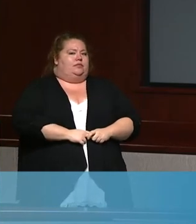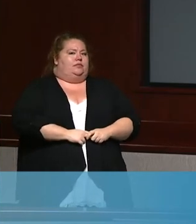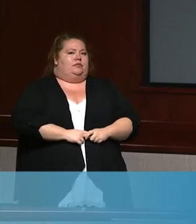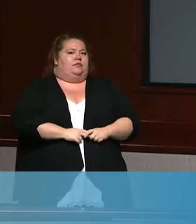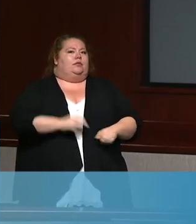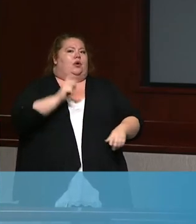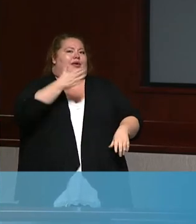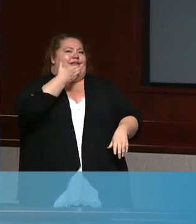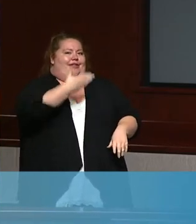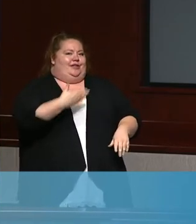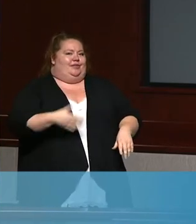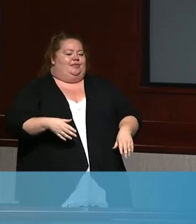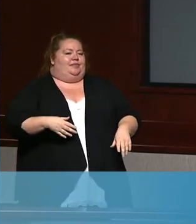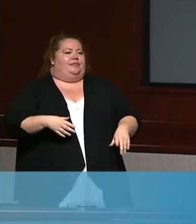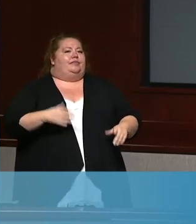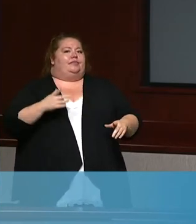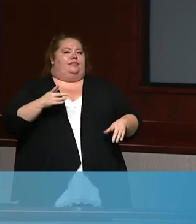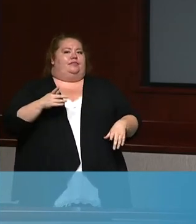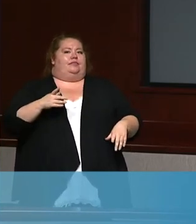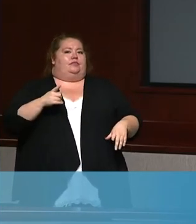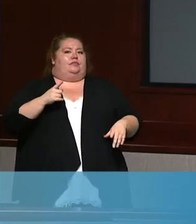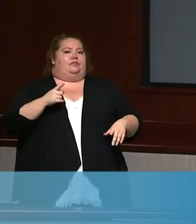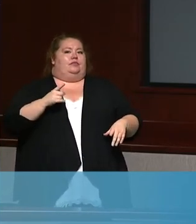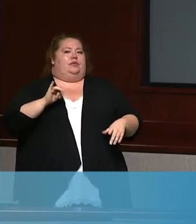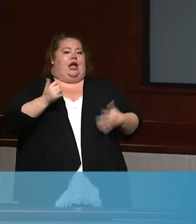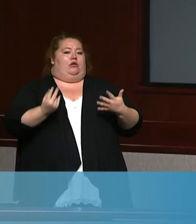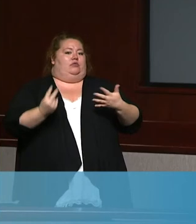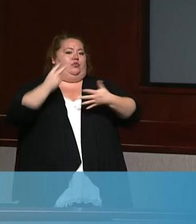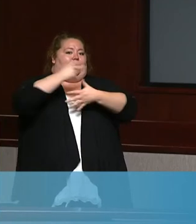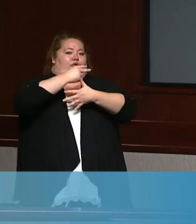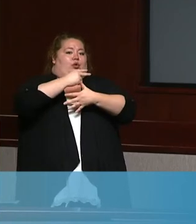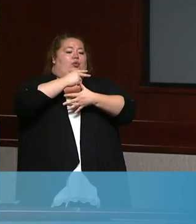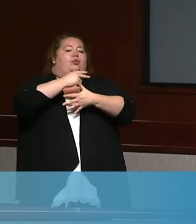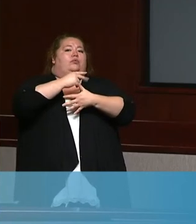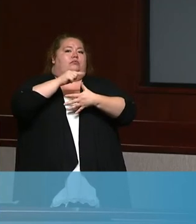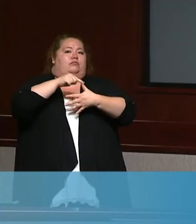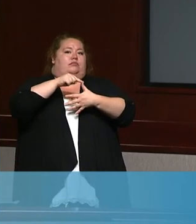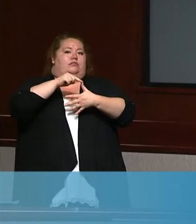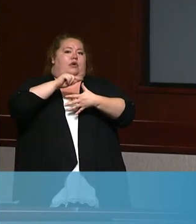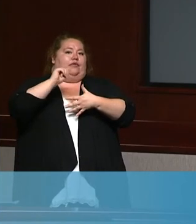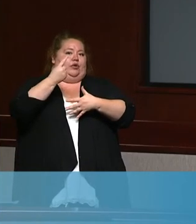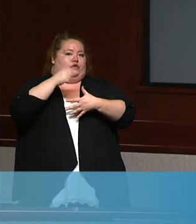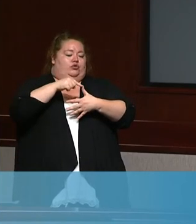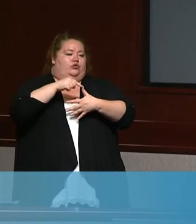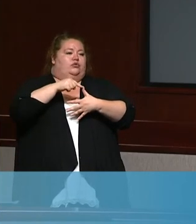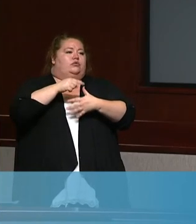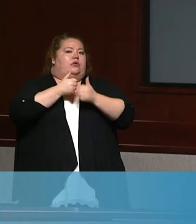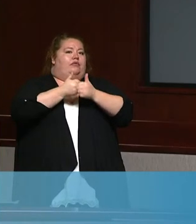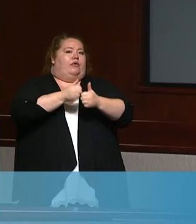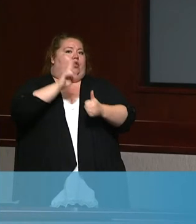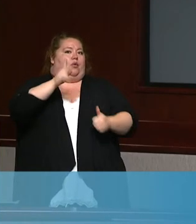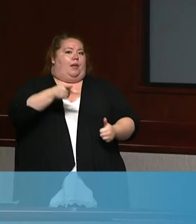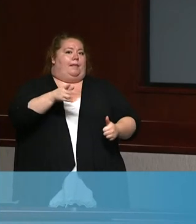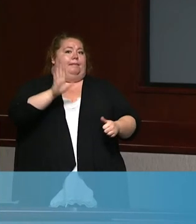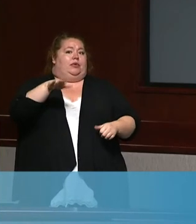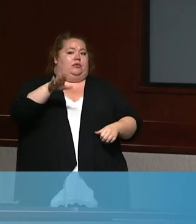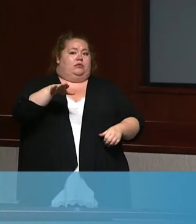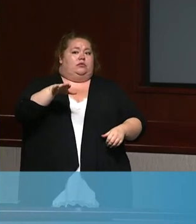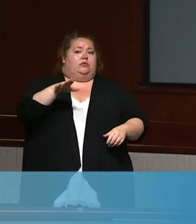Okay. Thank you. Okay. I'm going to go back through, uh, some of the outlets for any follow-up, but I am being advised